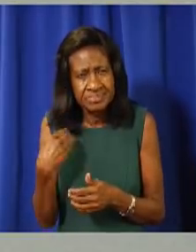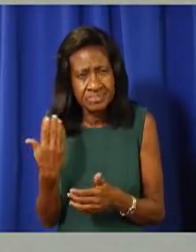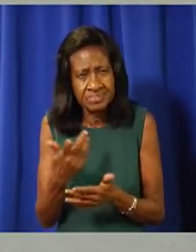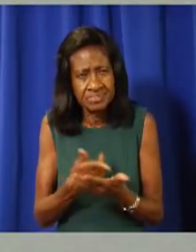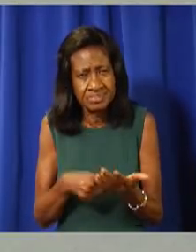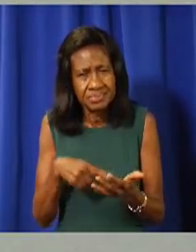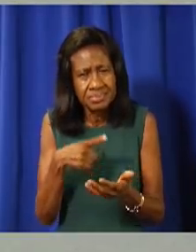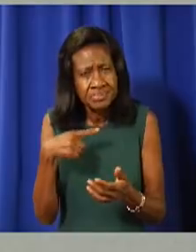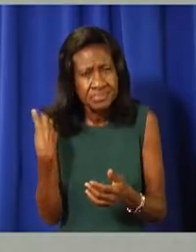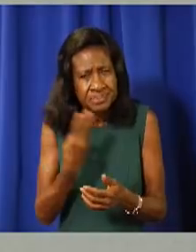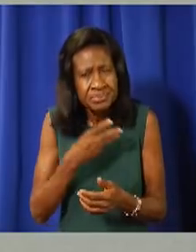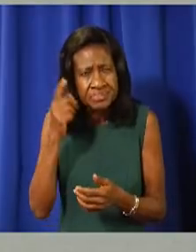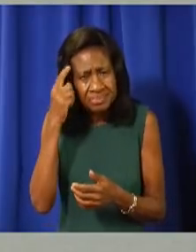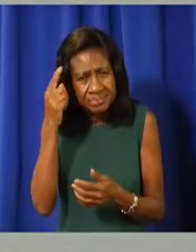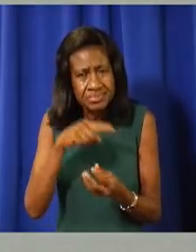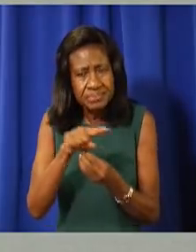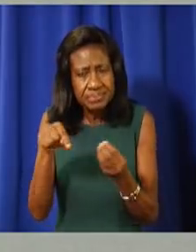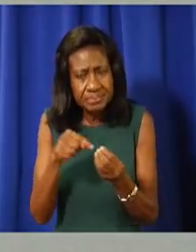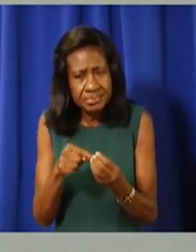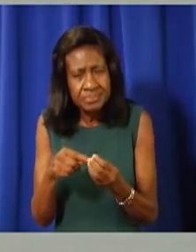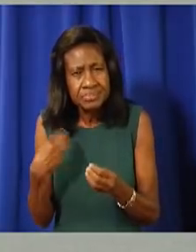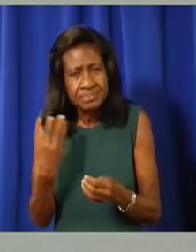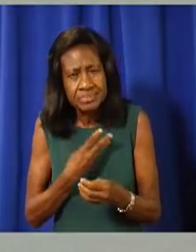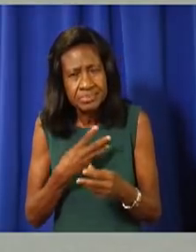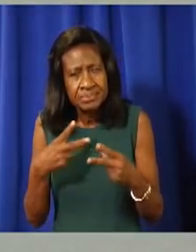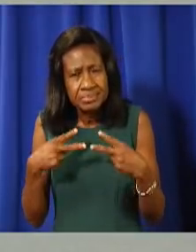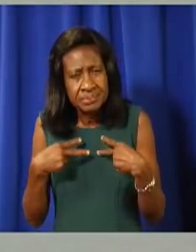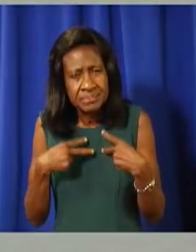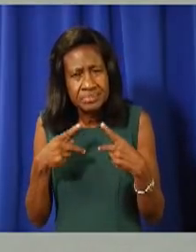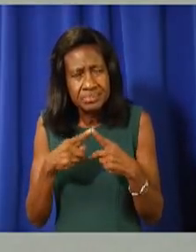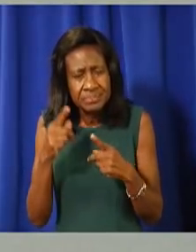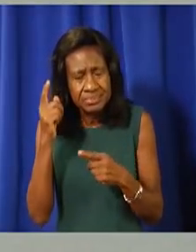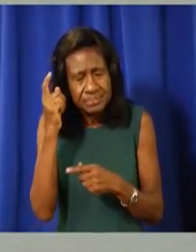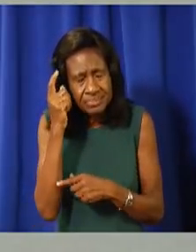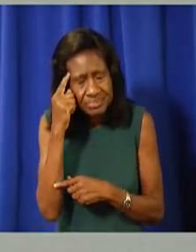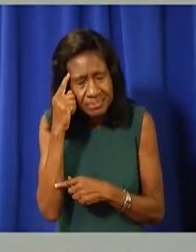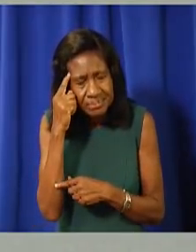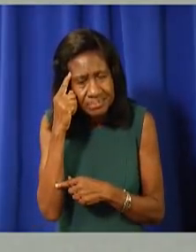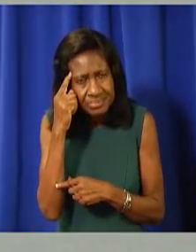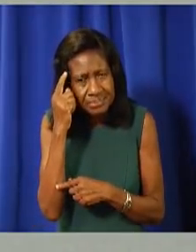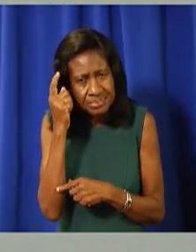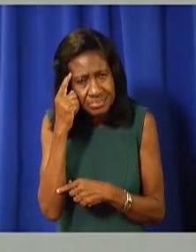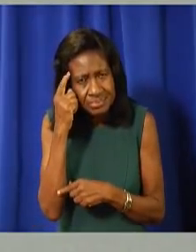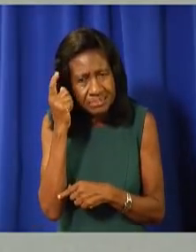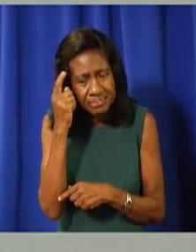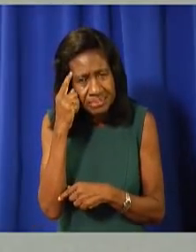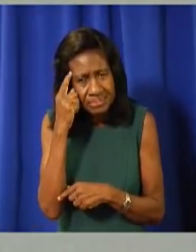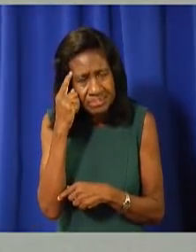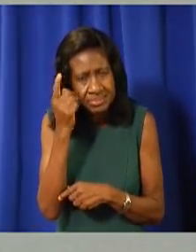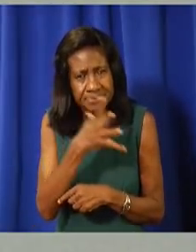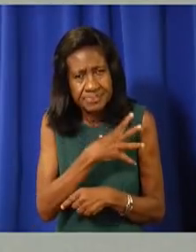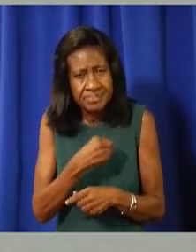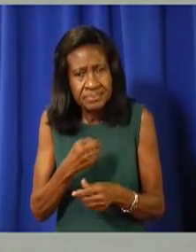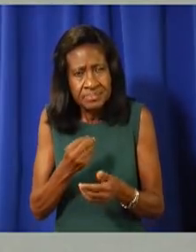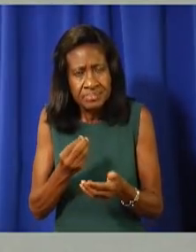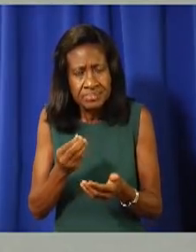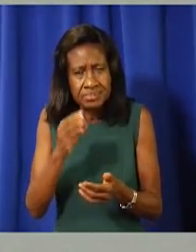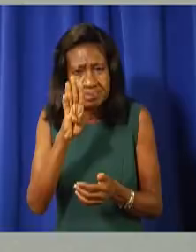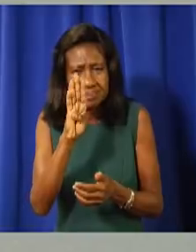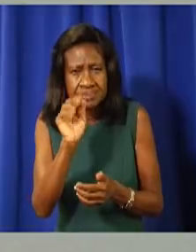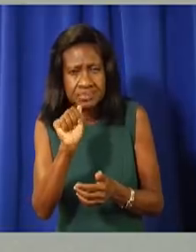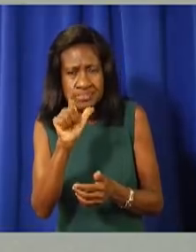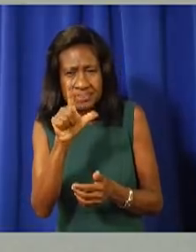um, we are going to, to have them consider and balance, um, you know, the, the implications,